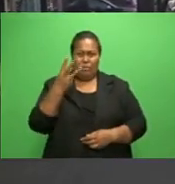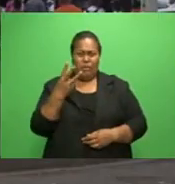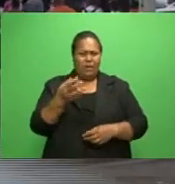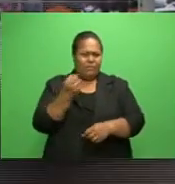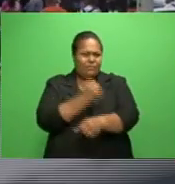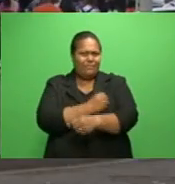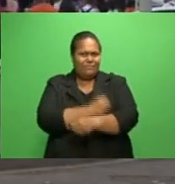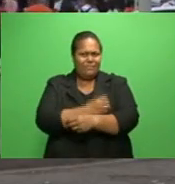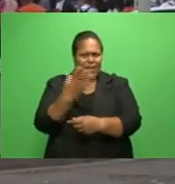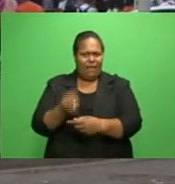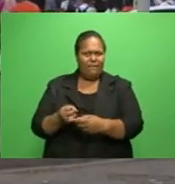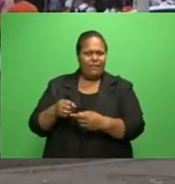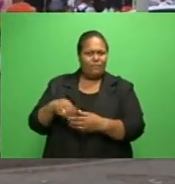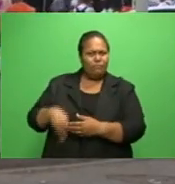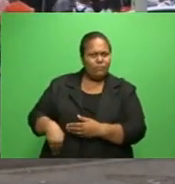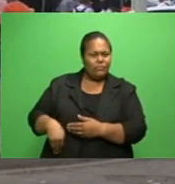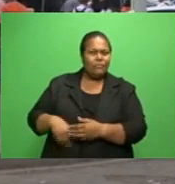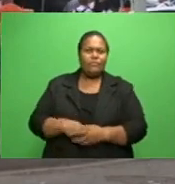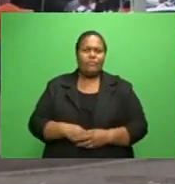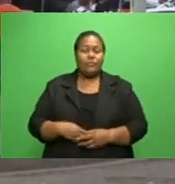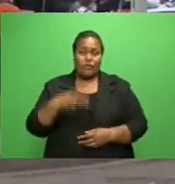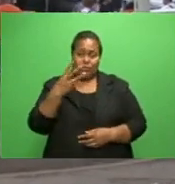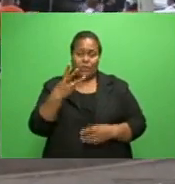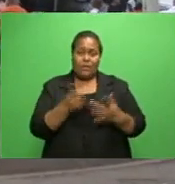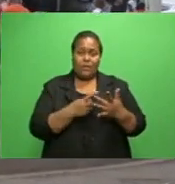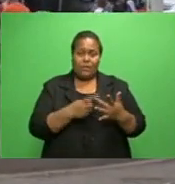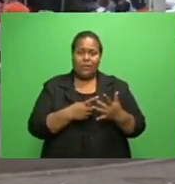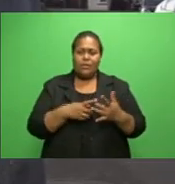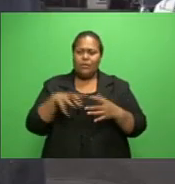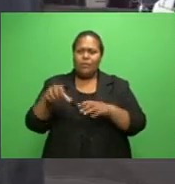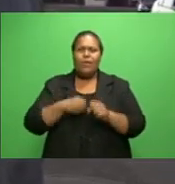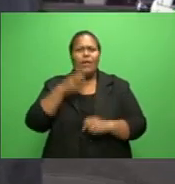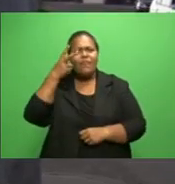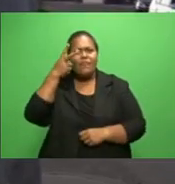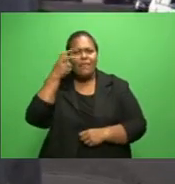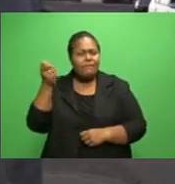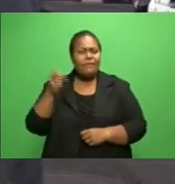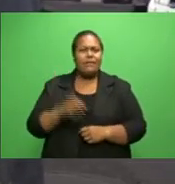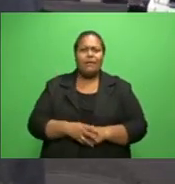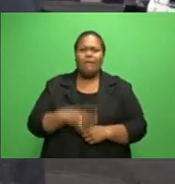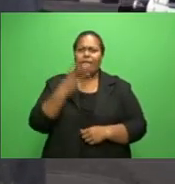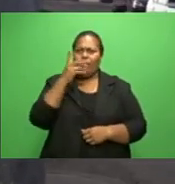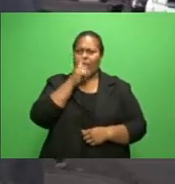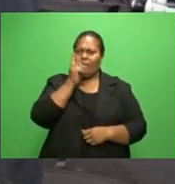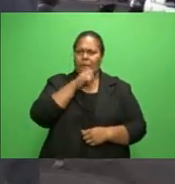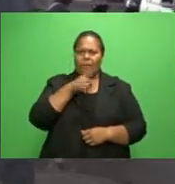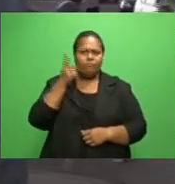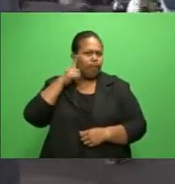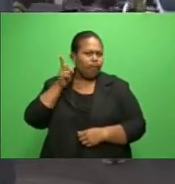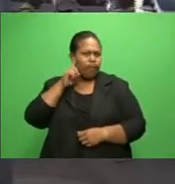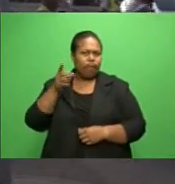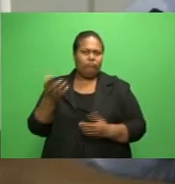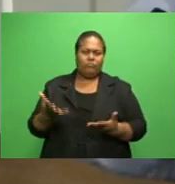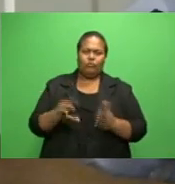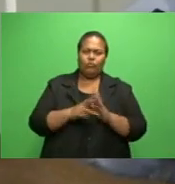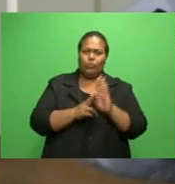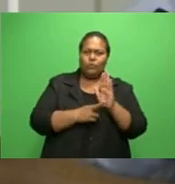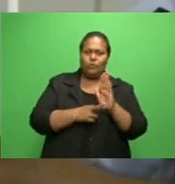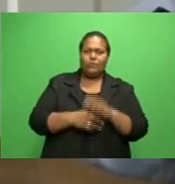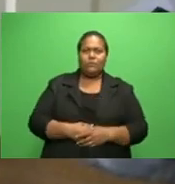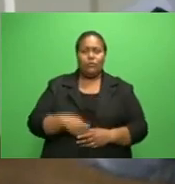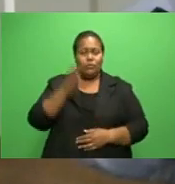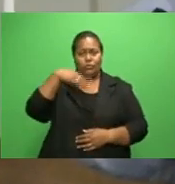illegal substances. Another three have been charged with theft and four people failed to comply with orders. Chief Operations